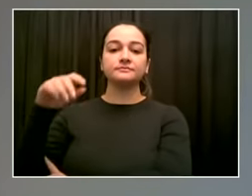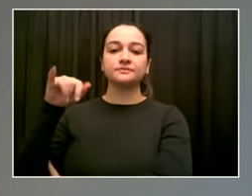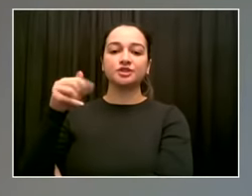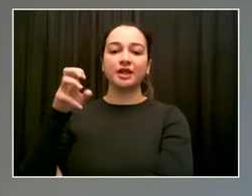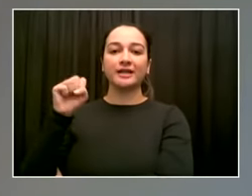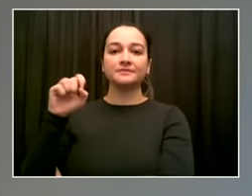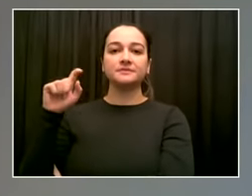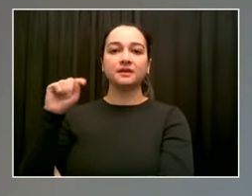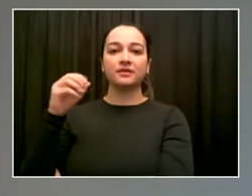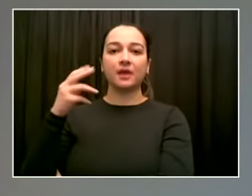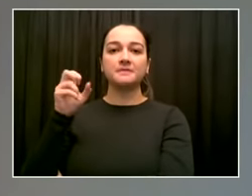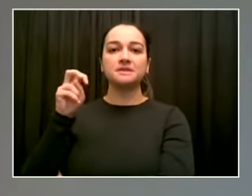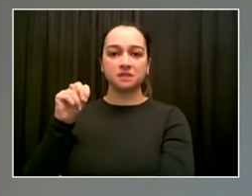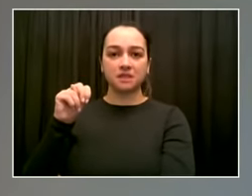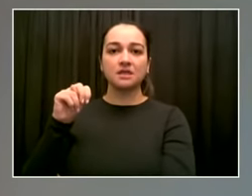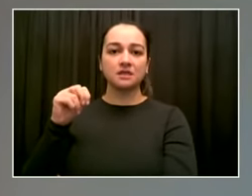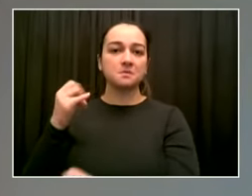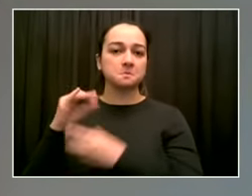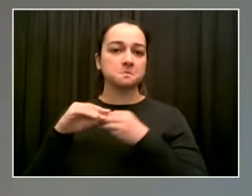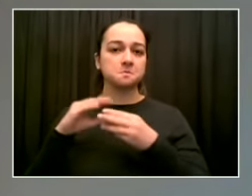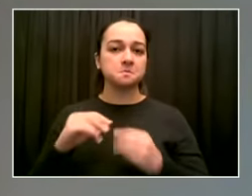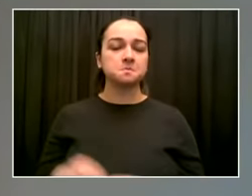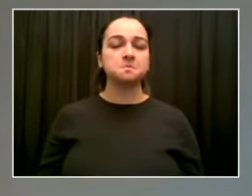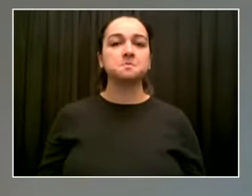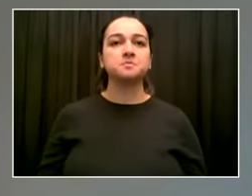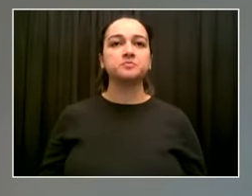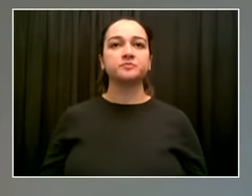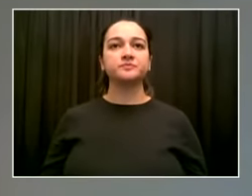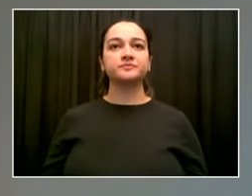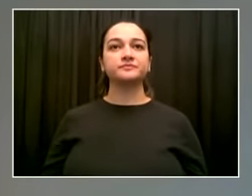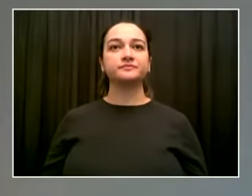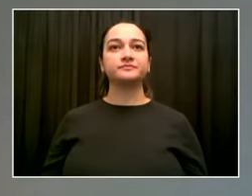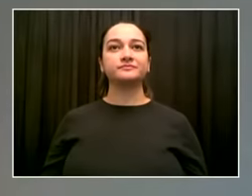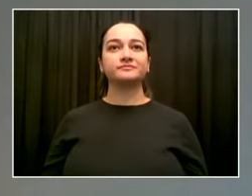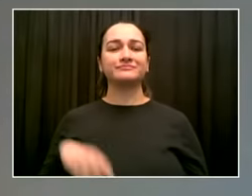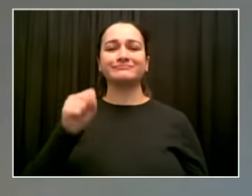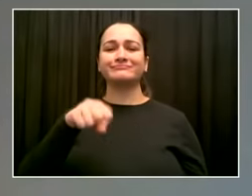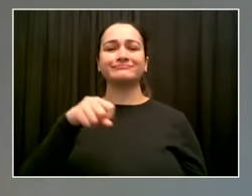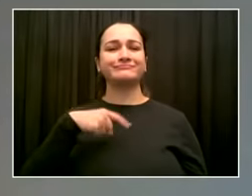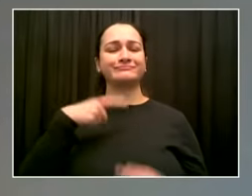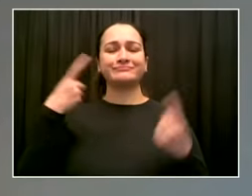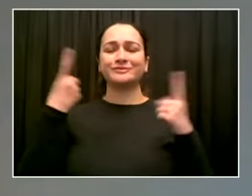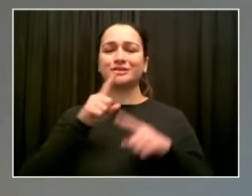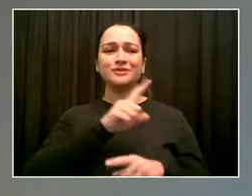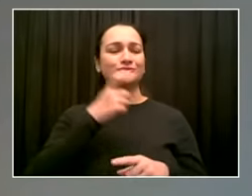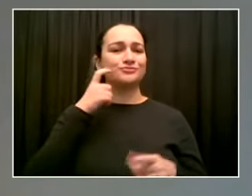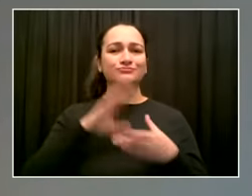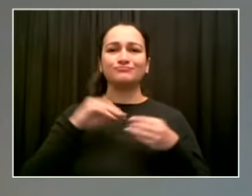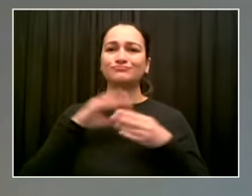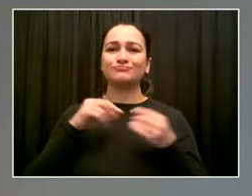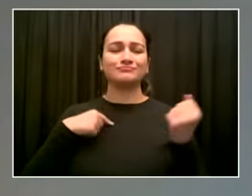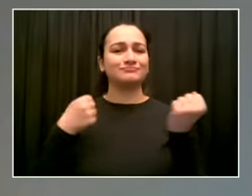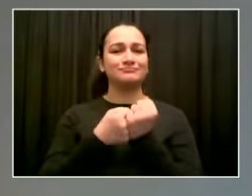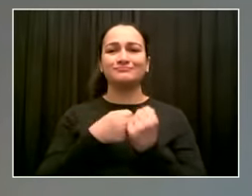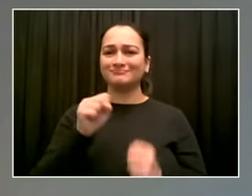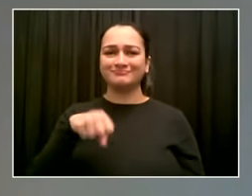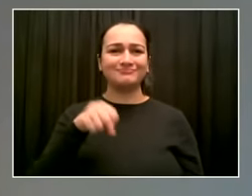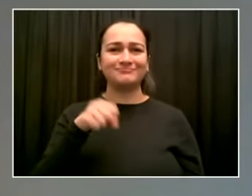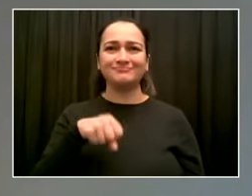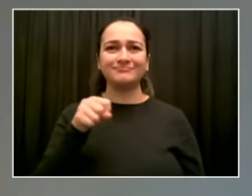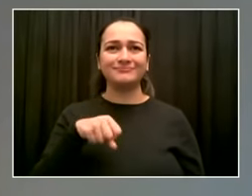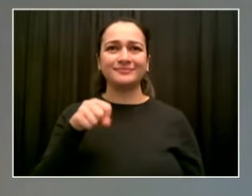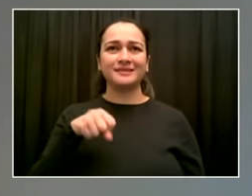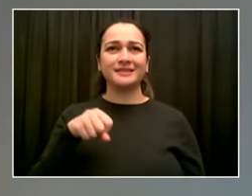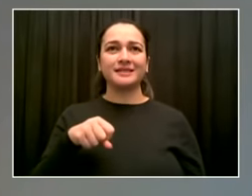that we need the ability to to put more